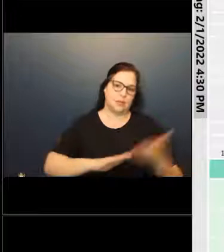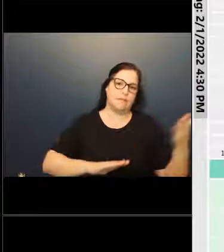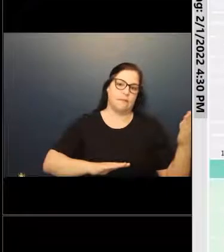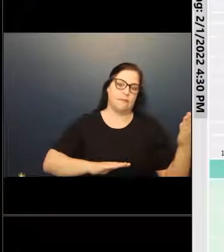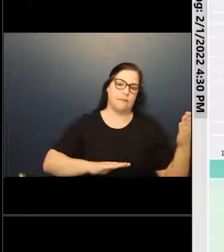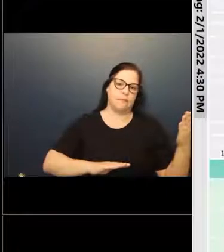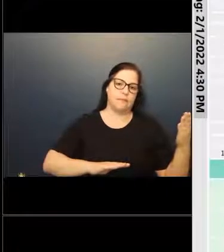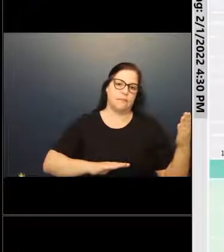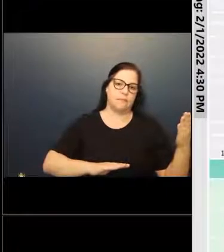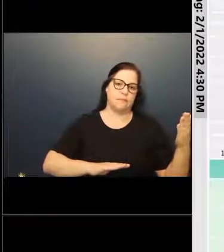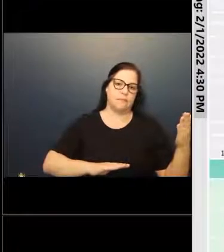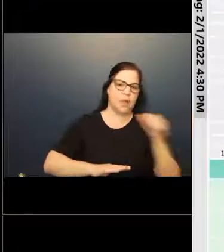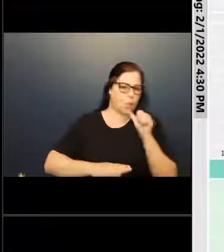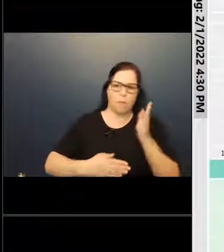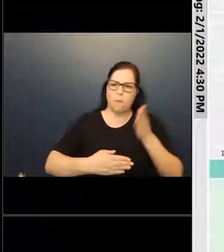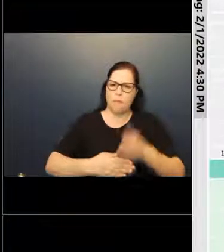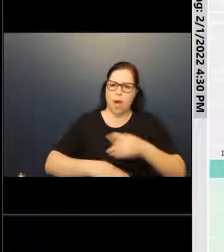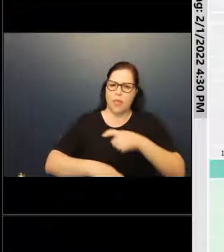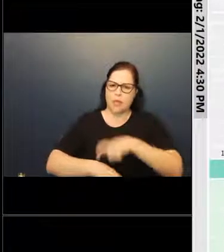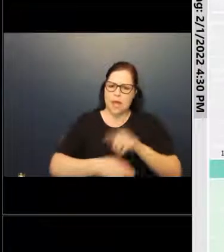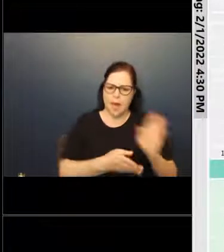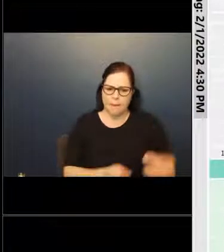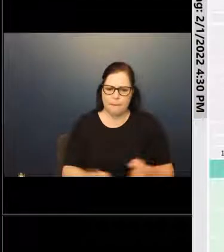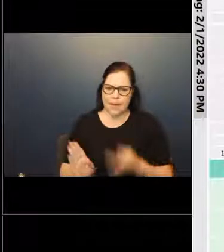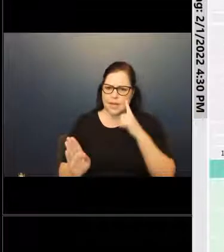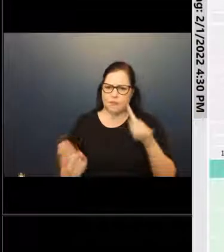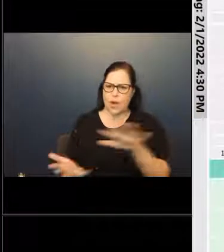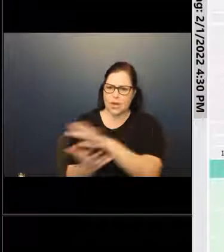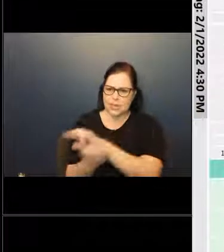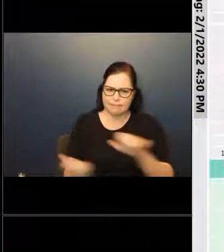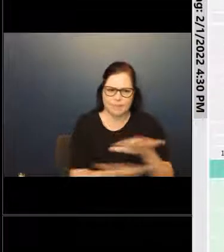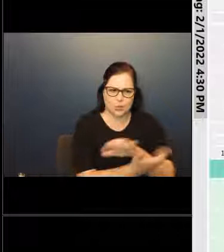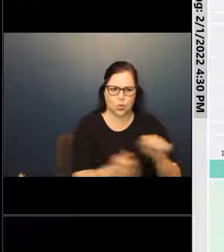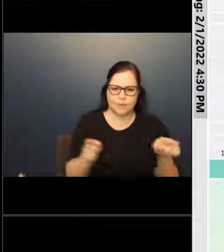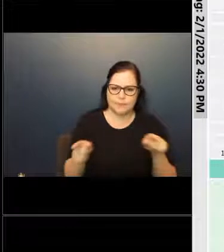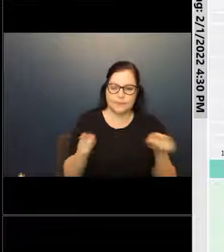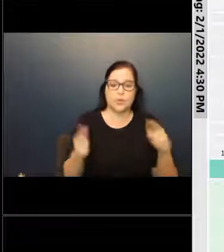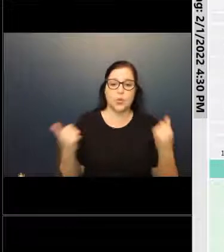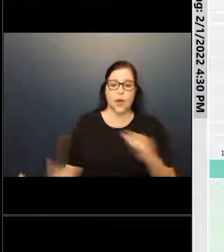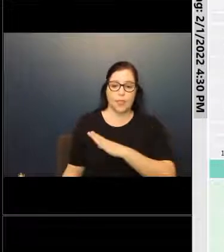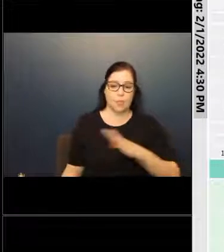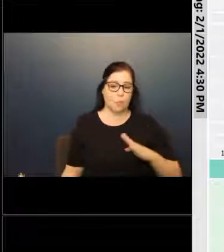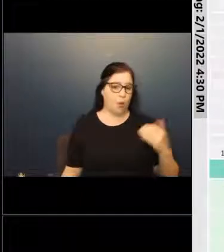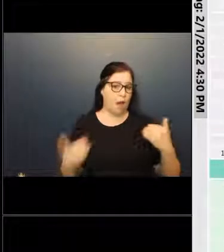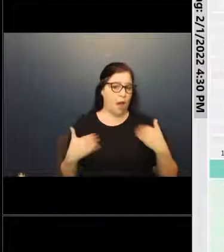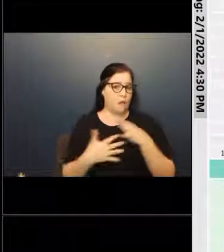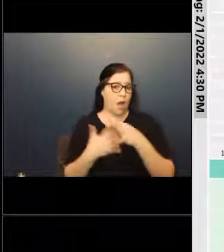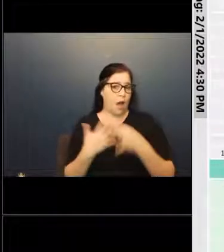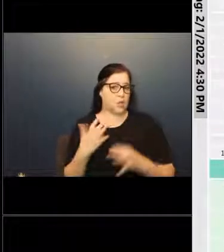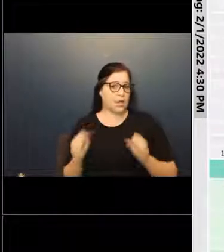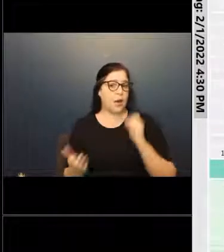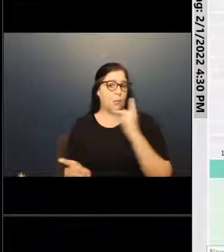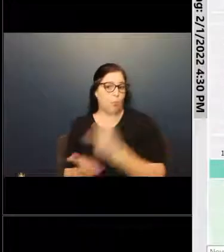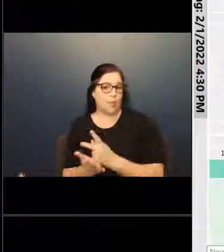without interfering with our timeline for the grant. So with that, the board has options to approve the lease